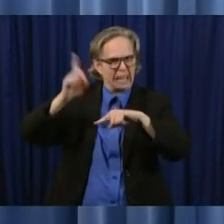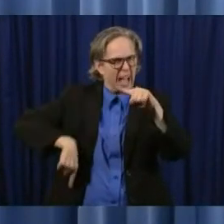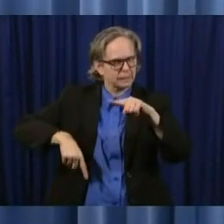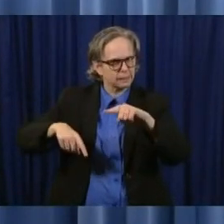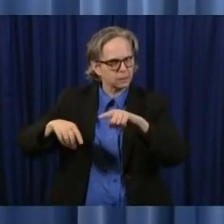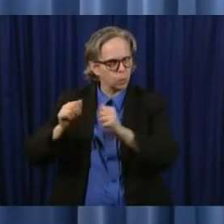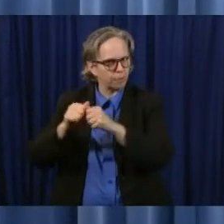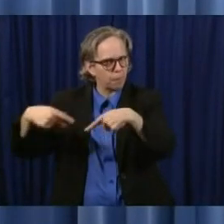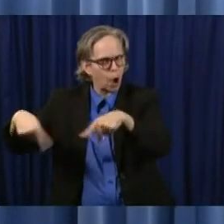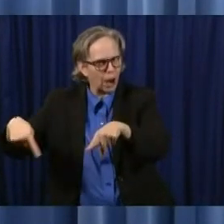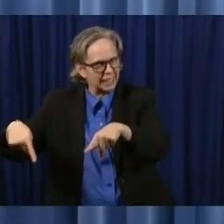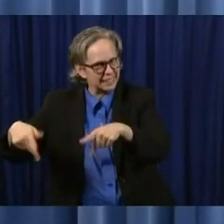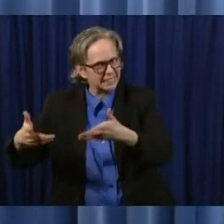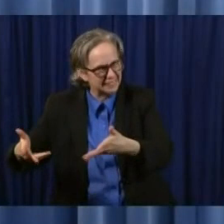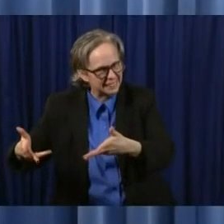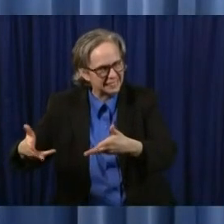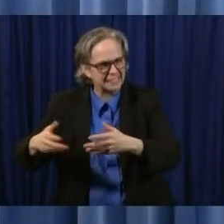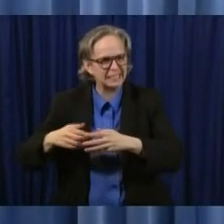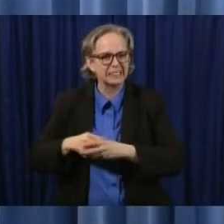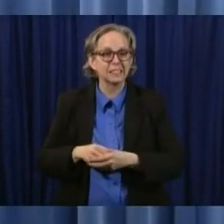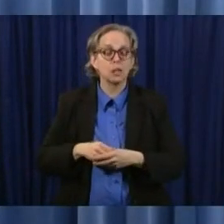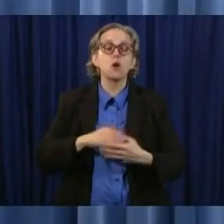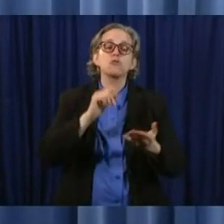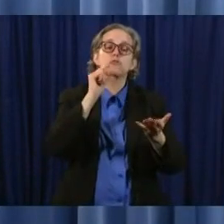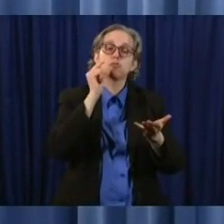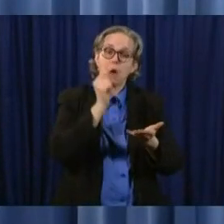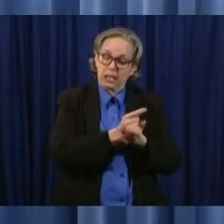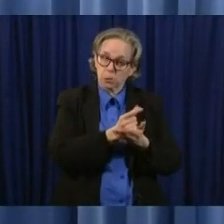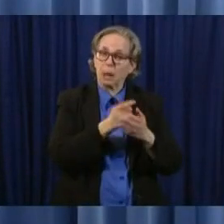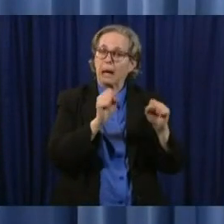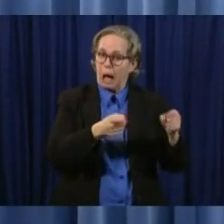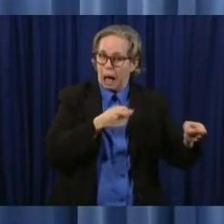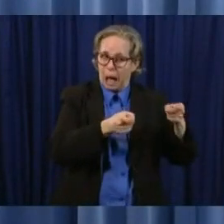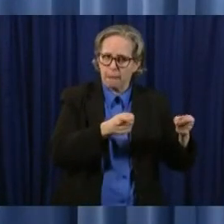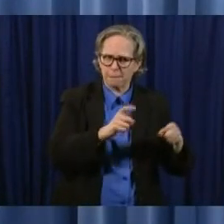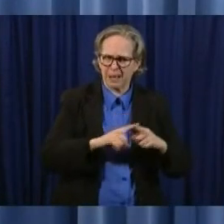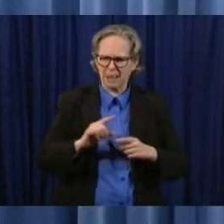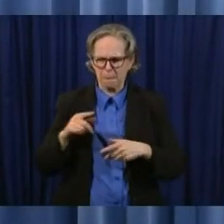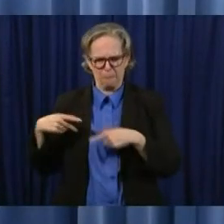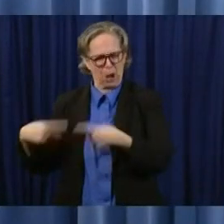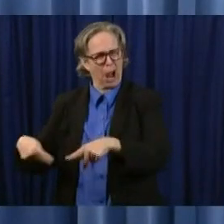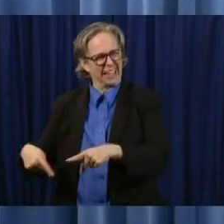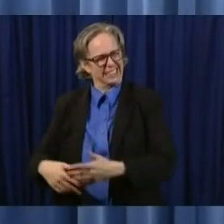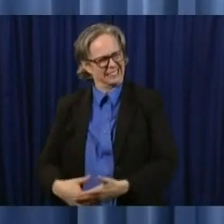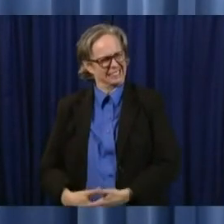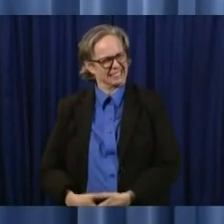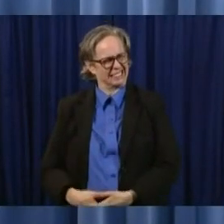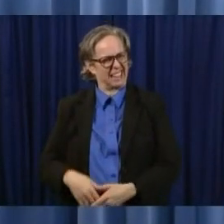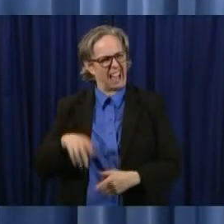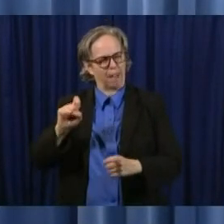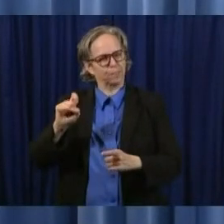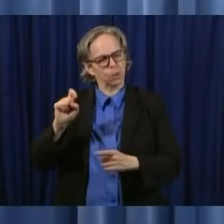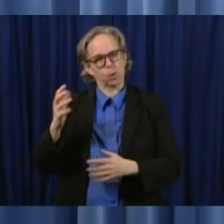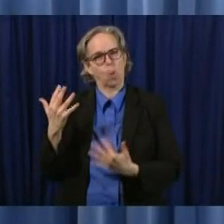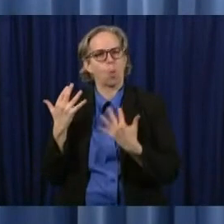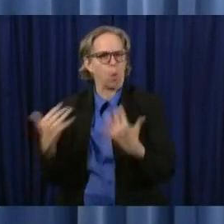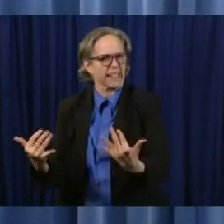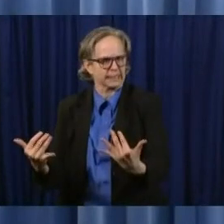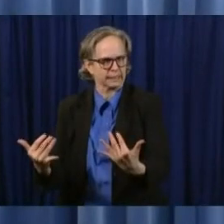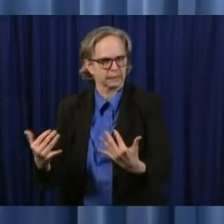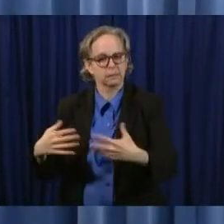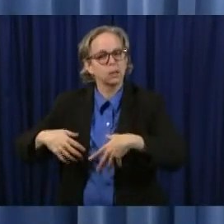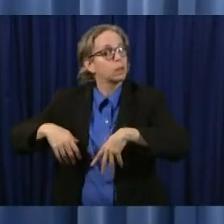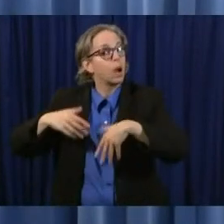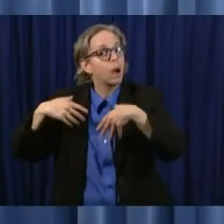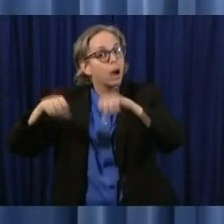time to have a great graduation party that will have to wait I understand how hard this is for the class